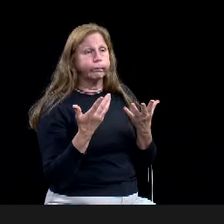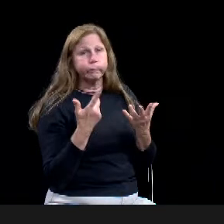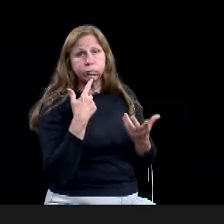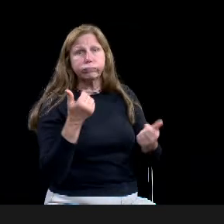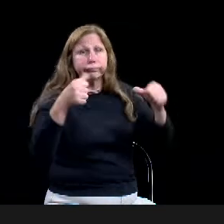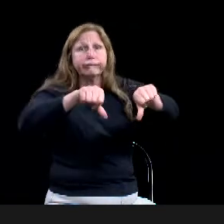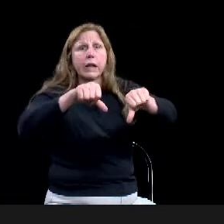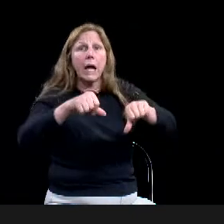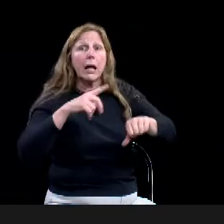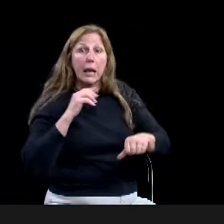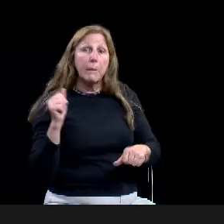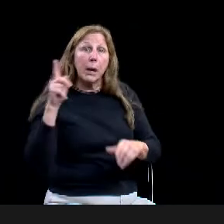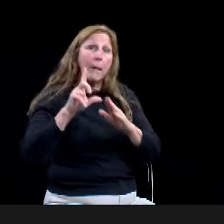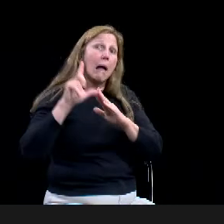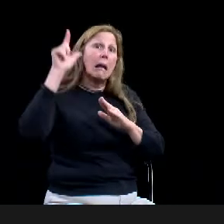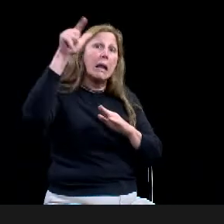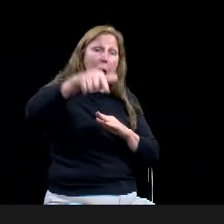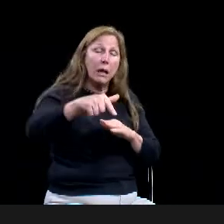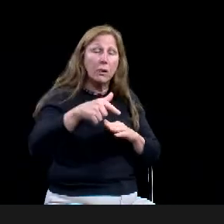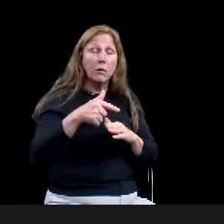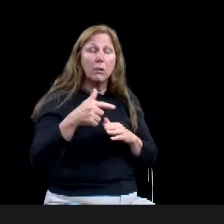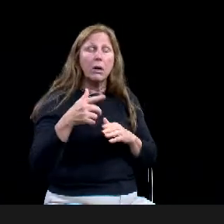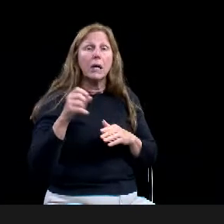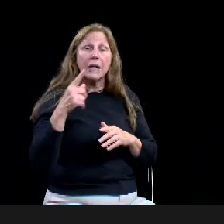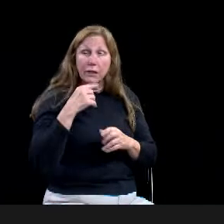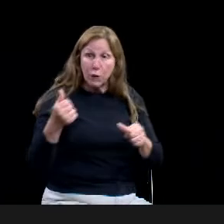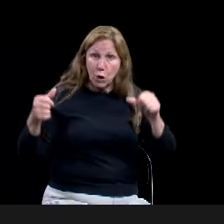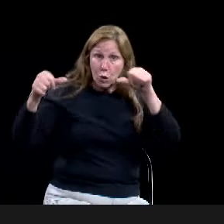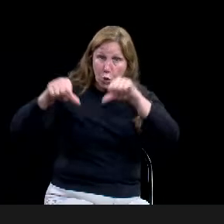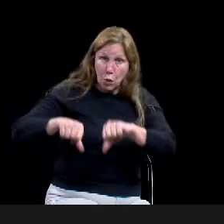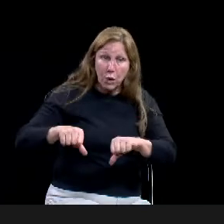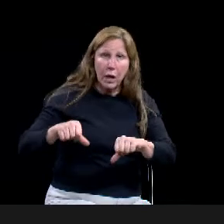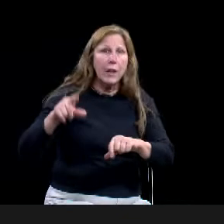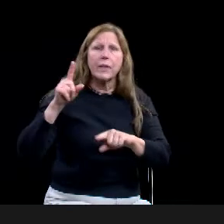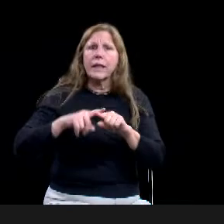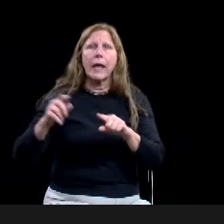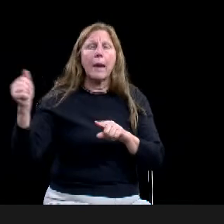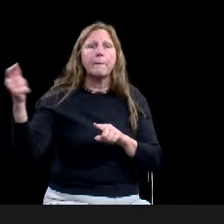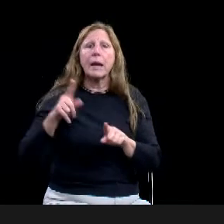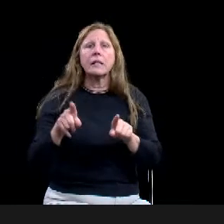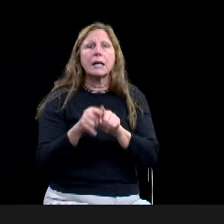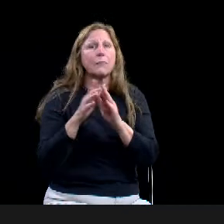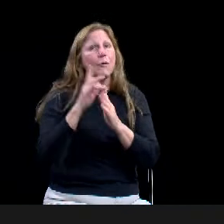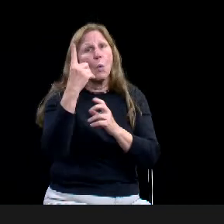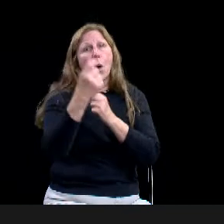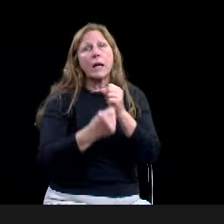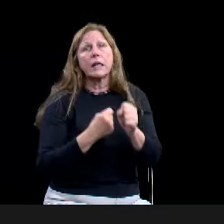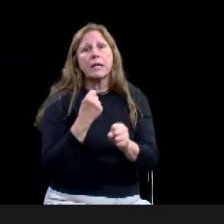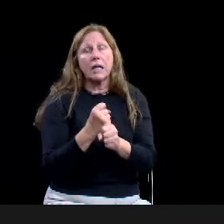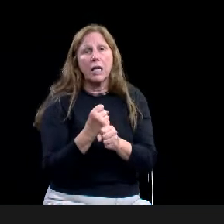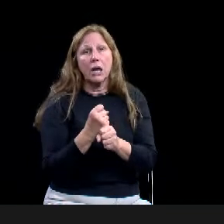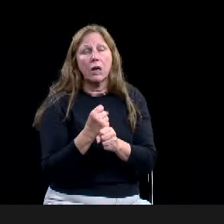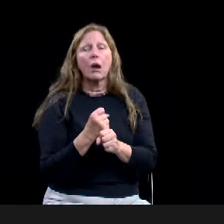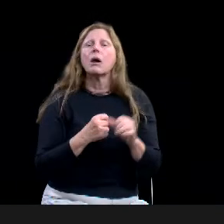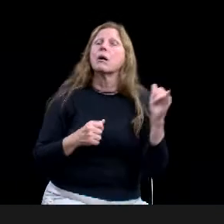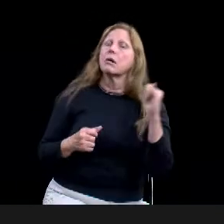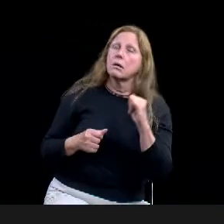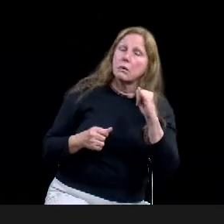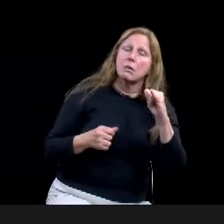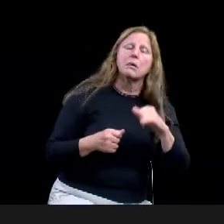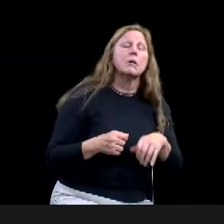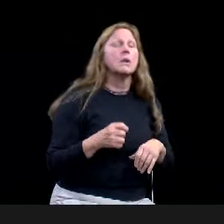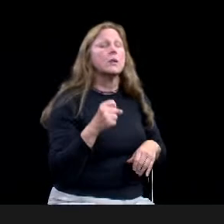and, you know, within a year, know, we, we probably will have enough time. Yeah. Yeah. Awesome.